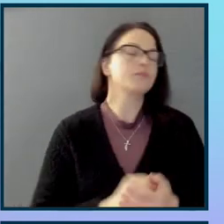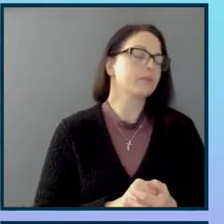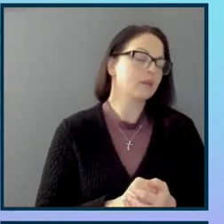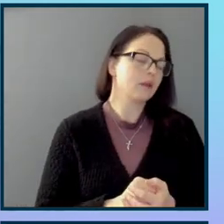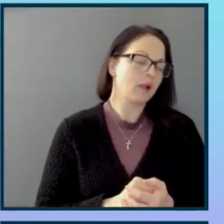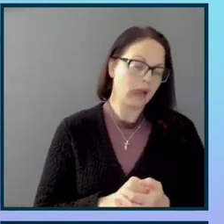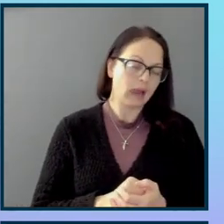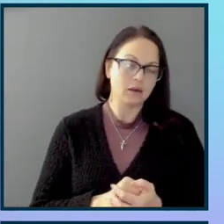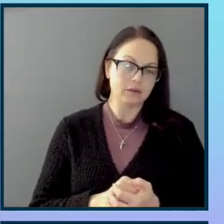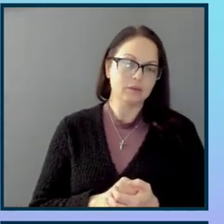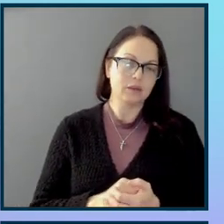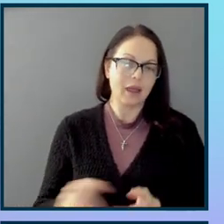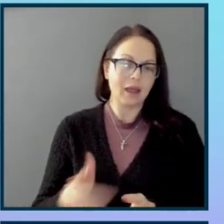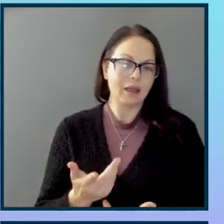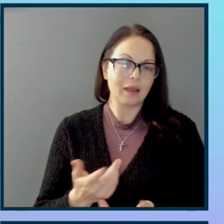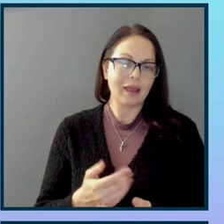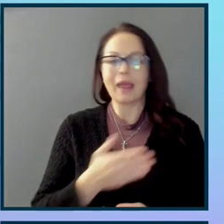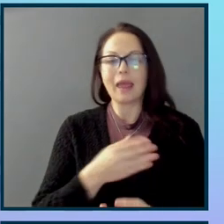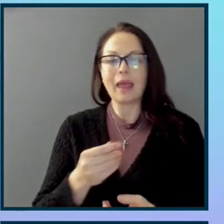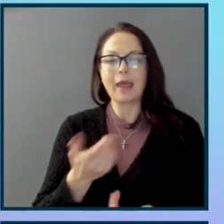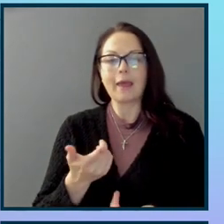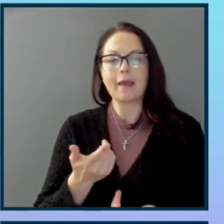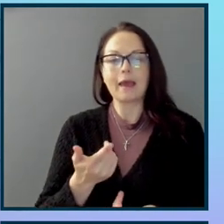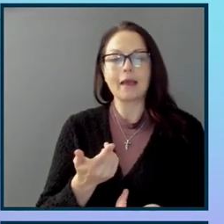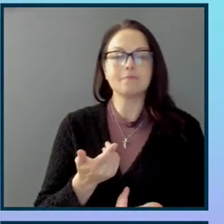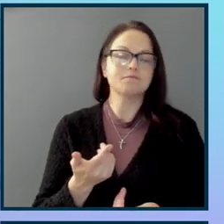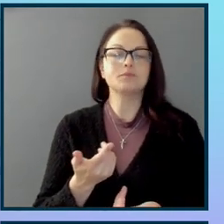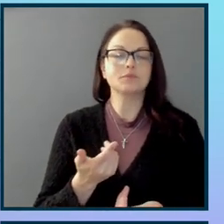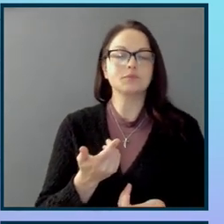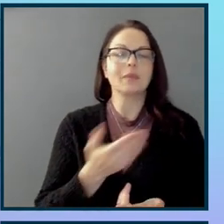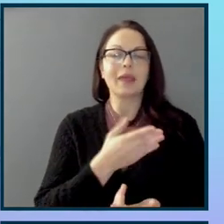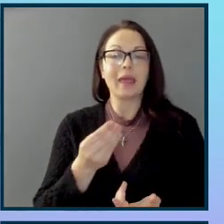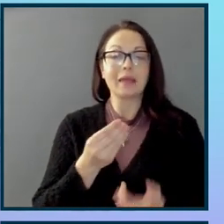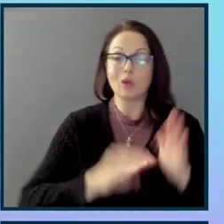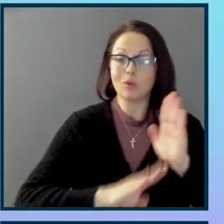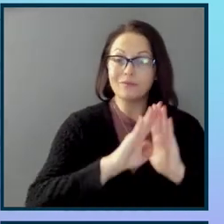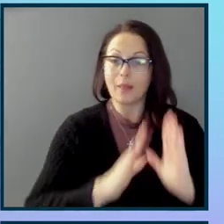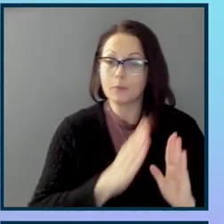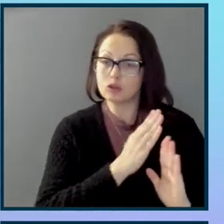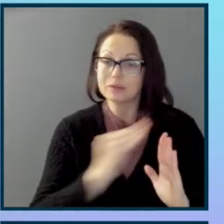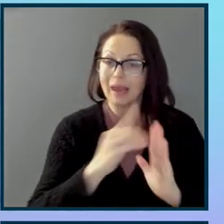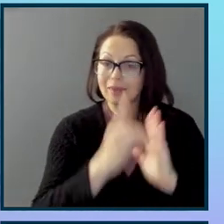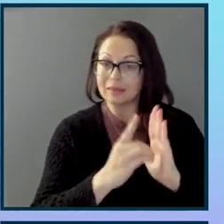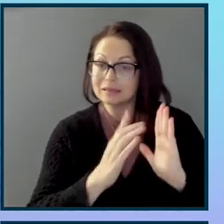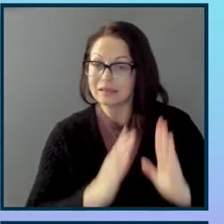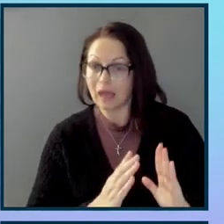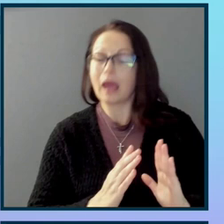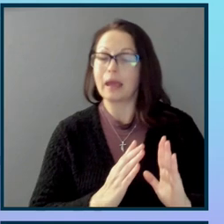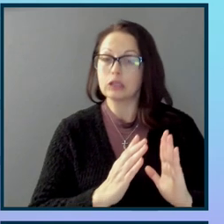that, you know, the chasm between developers and designers that has been historically true